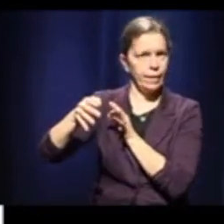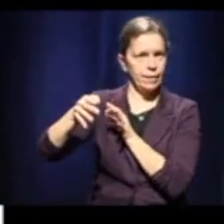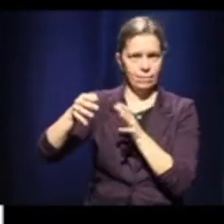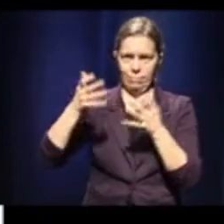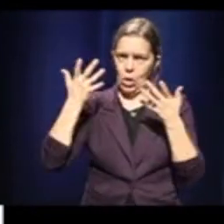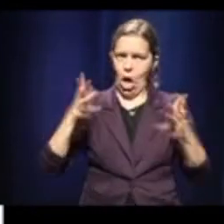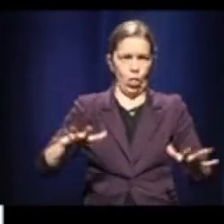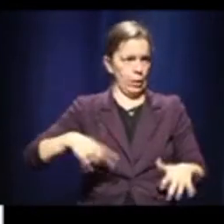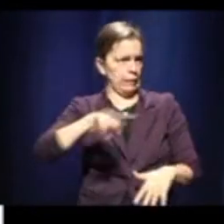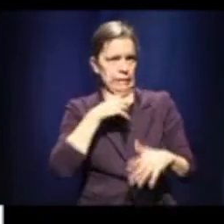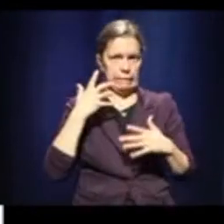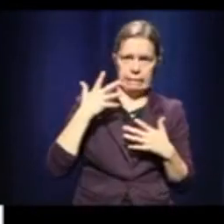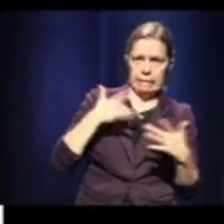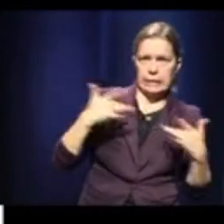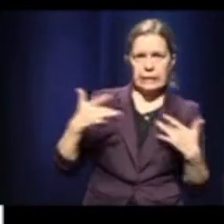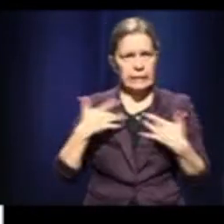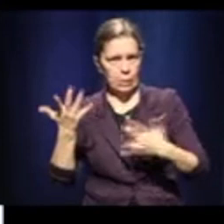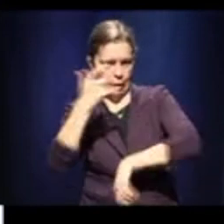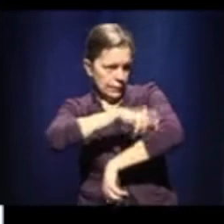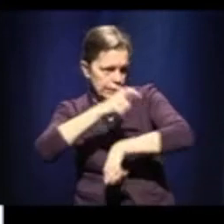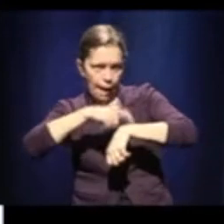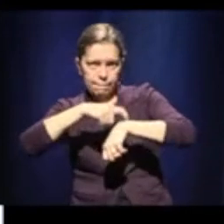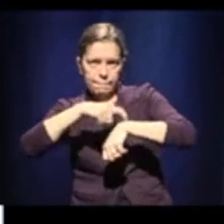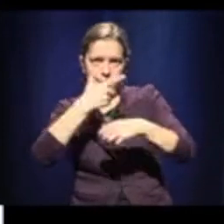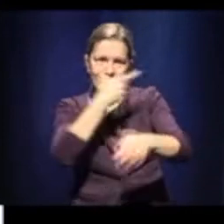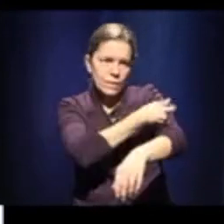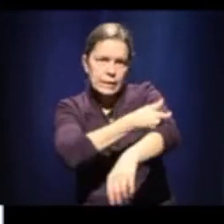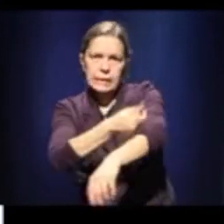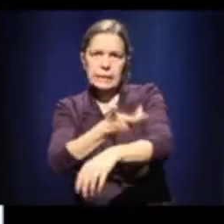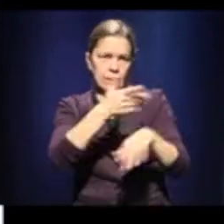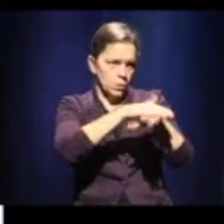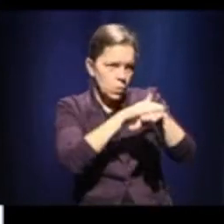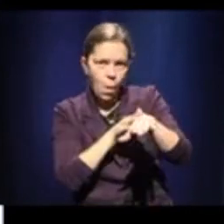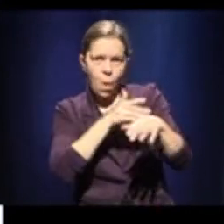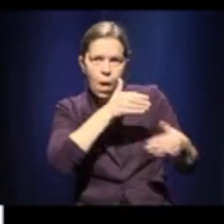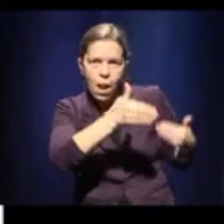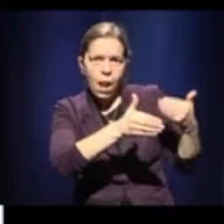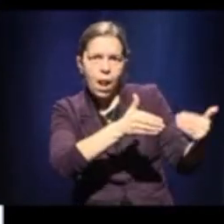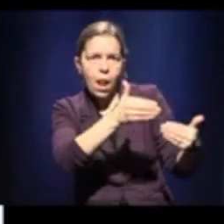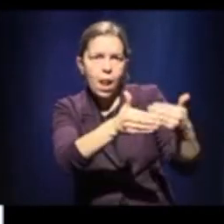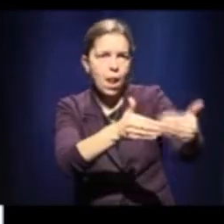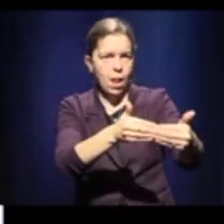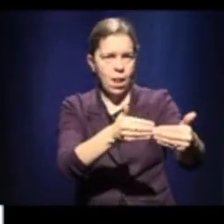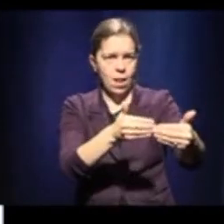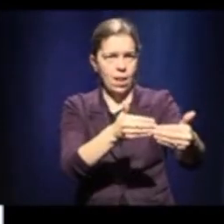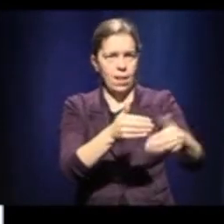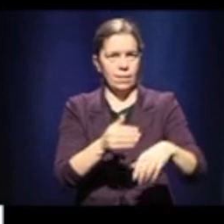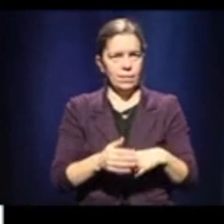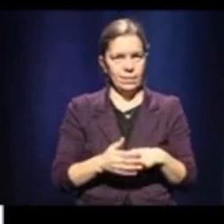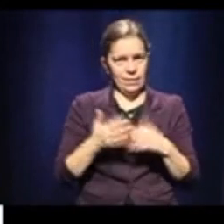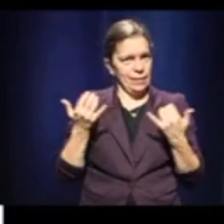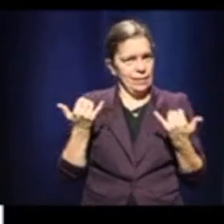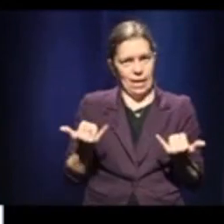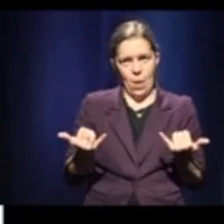roll out the vaccine, especially, you know, considering that the second dose was going